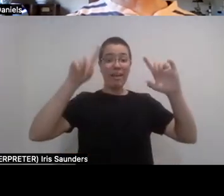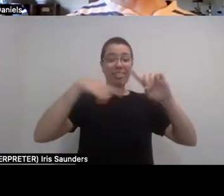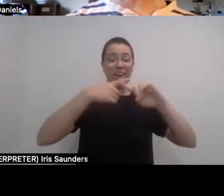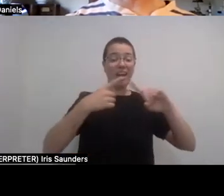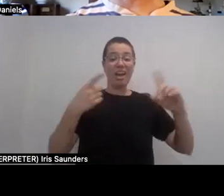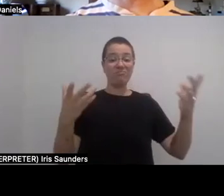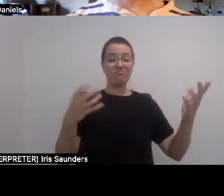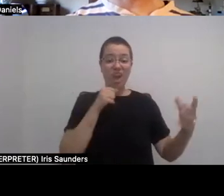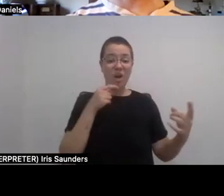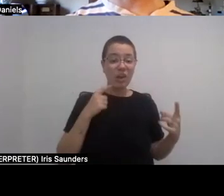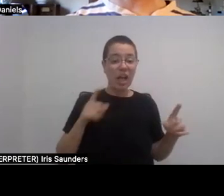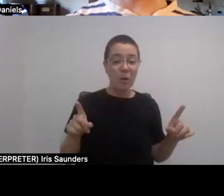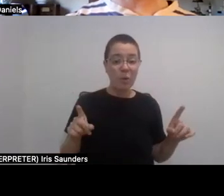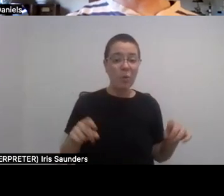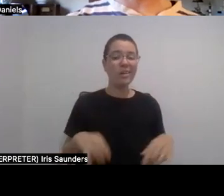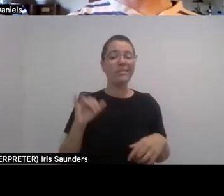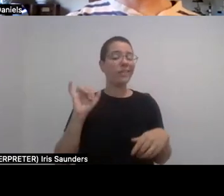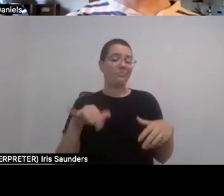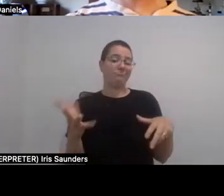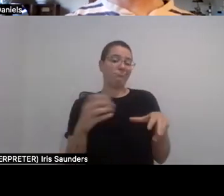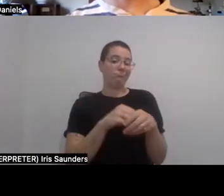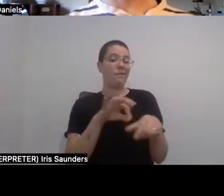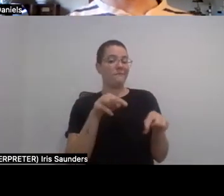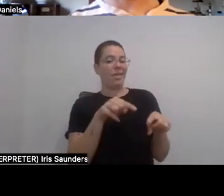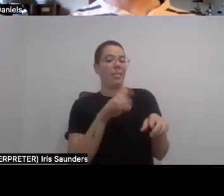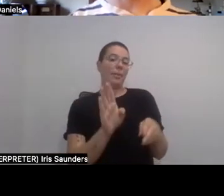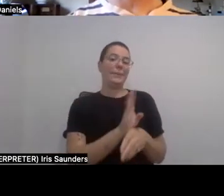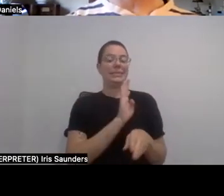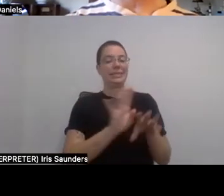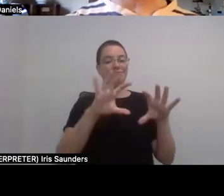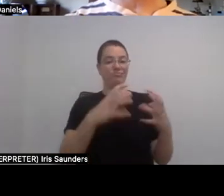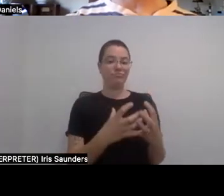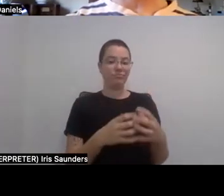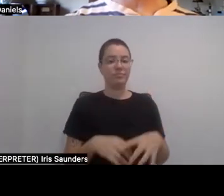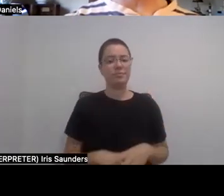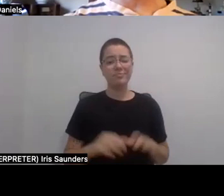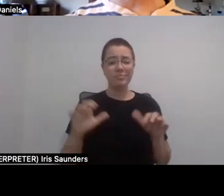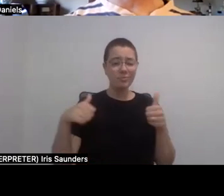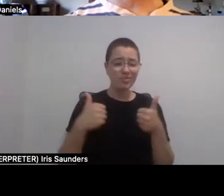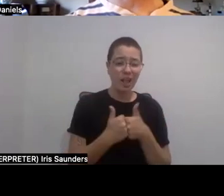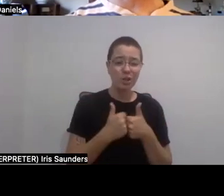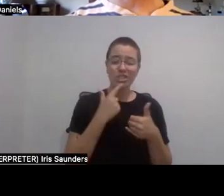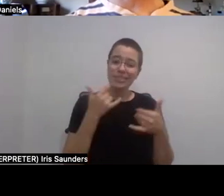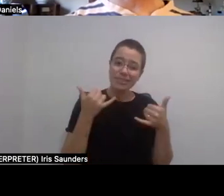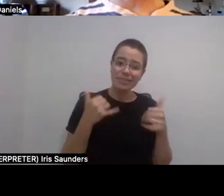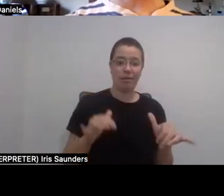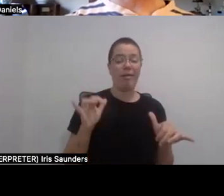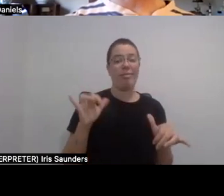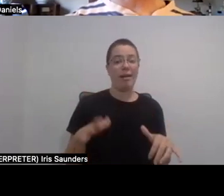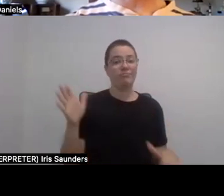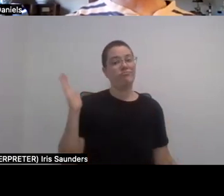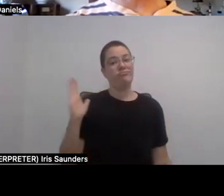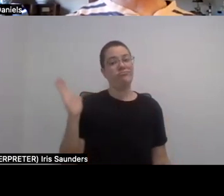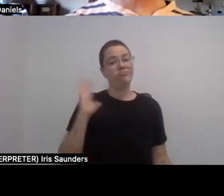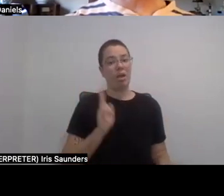business. And I think the challenge ends up being, you know, still that, you know, historically people with disabilities